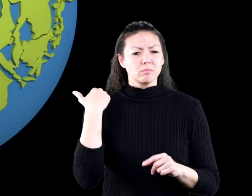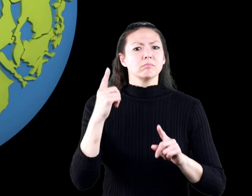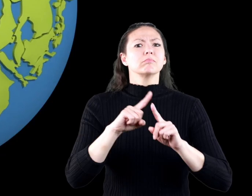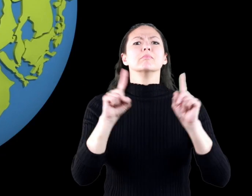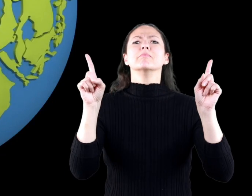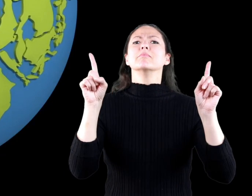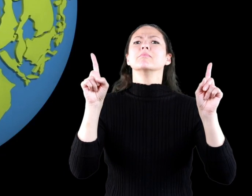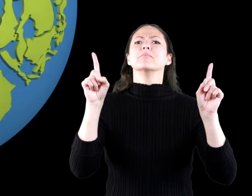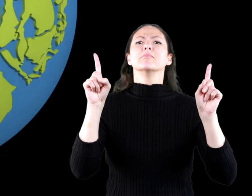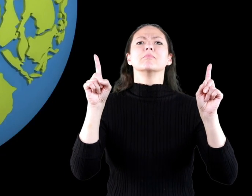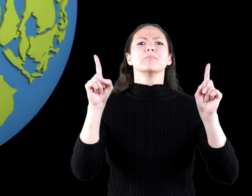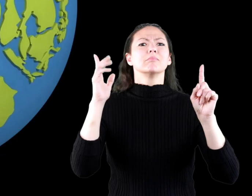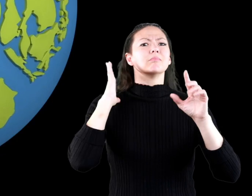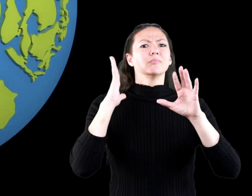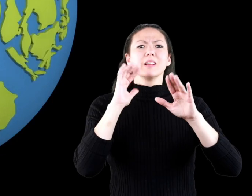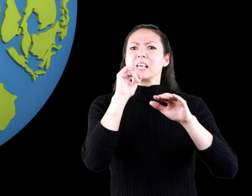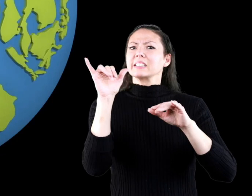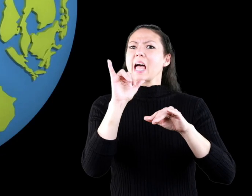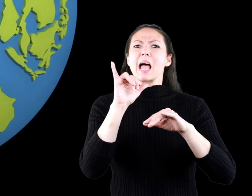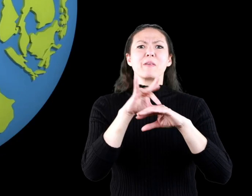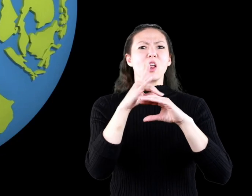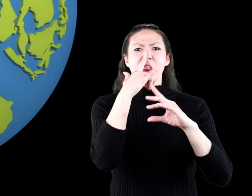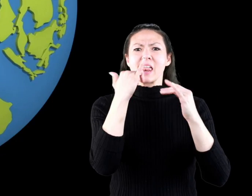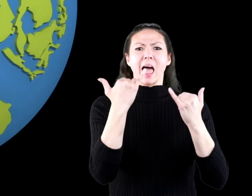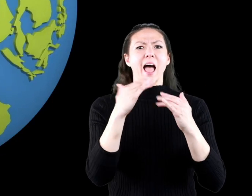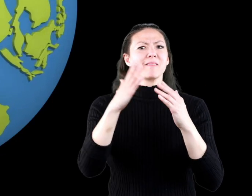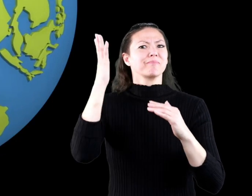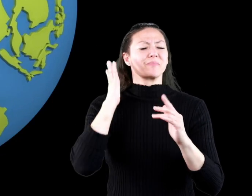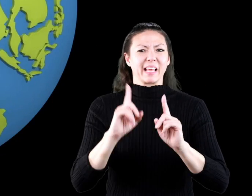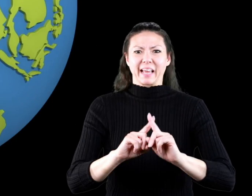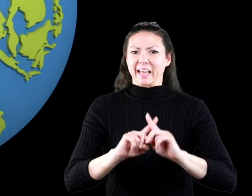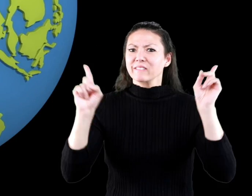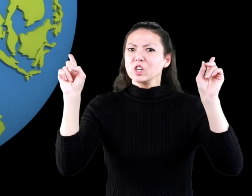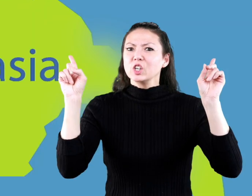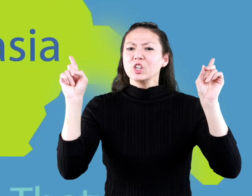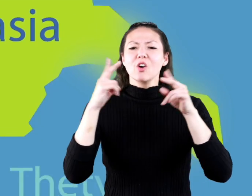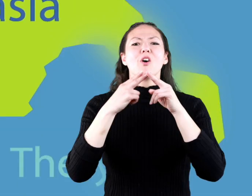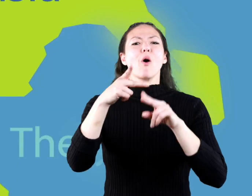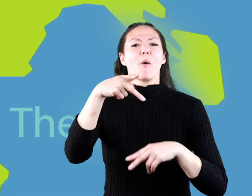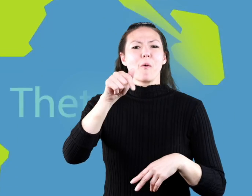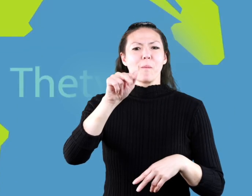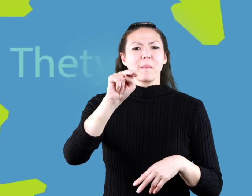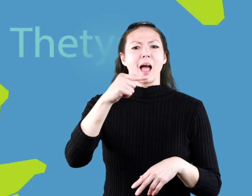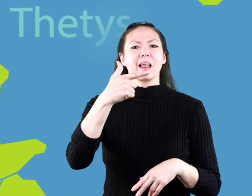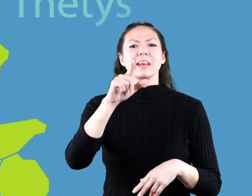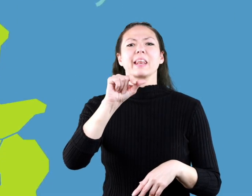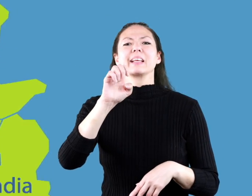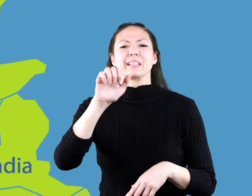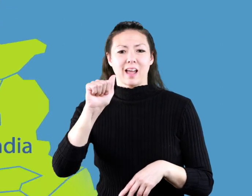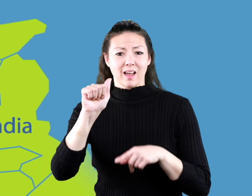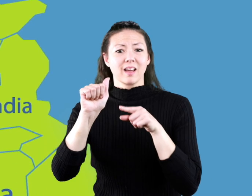all the different continents on earth were actually just one giant land mass called pangaea